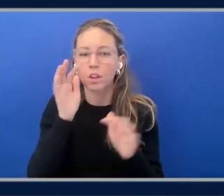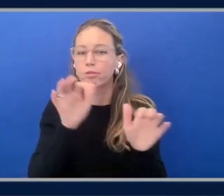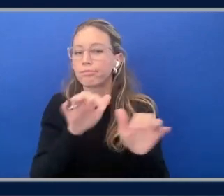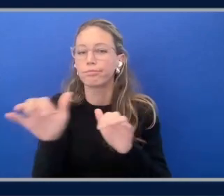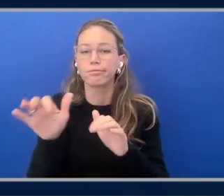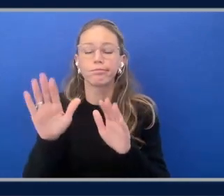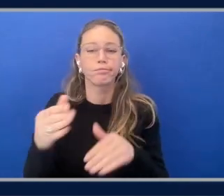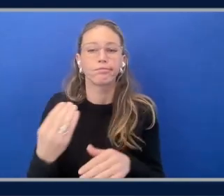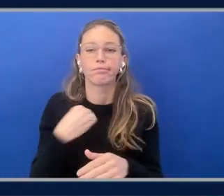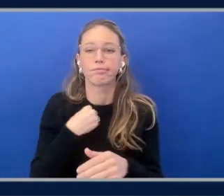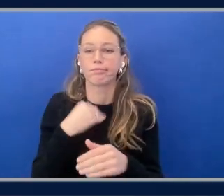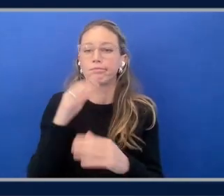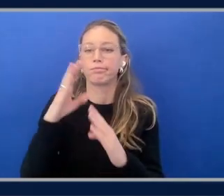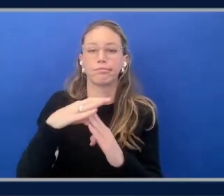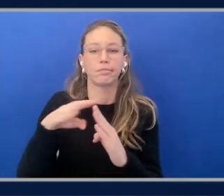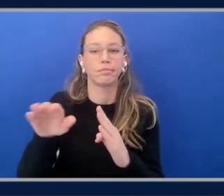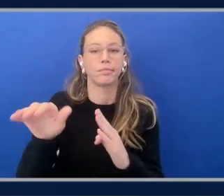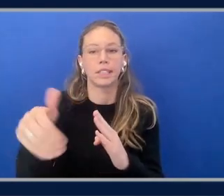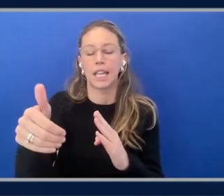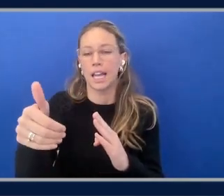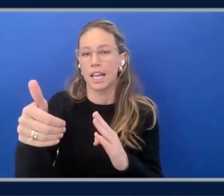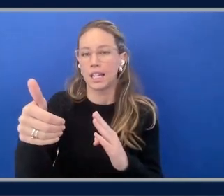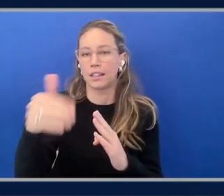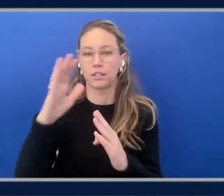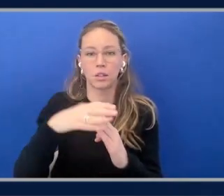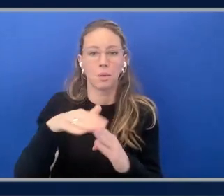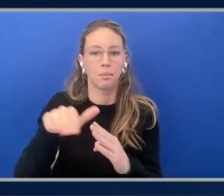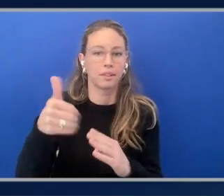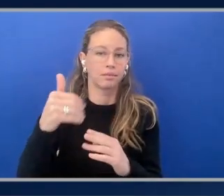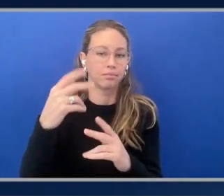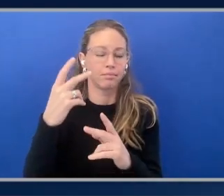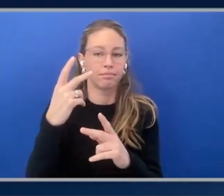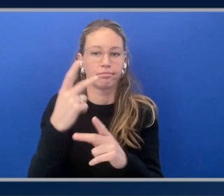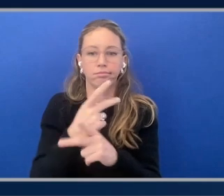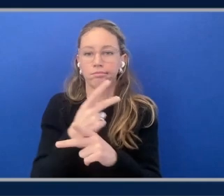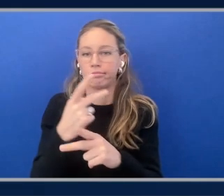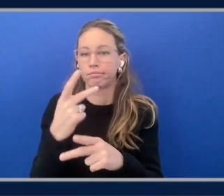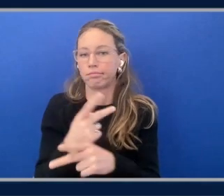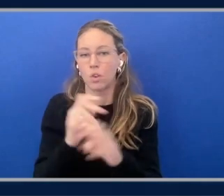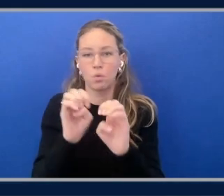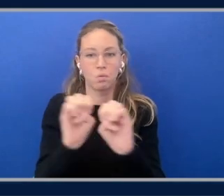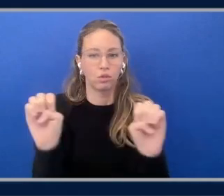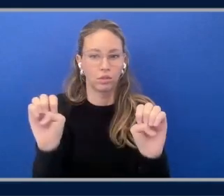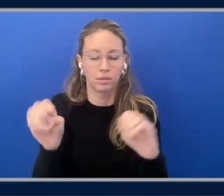mathematical equations.